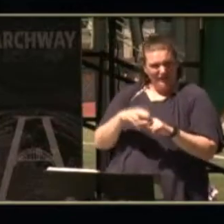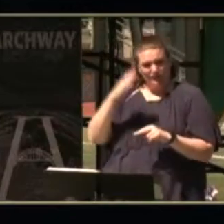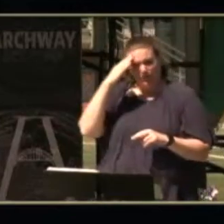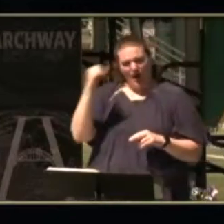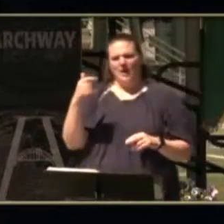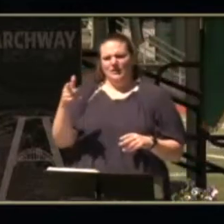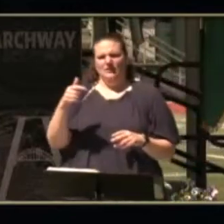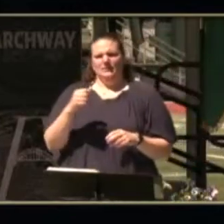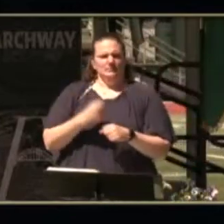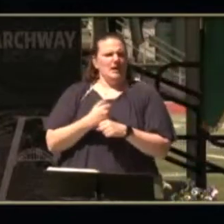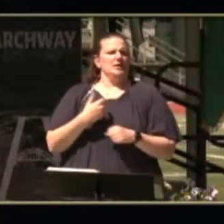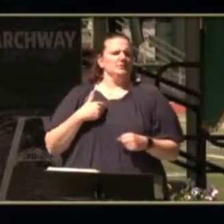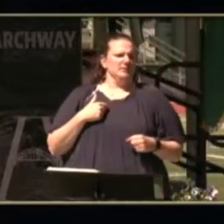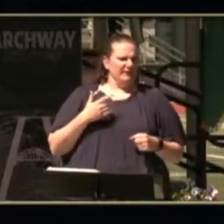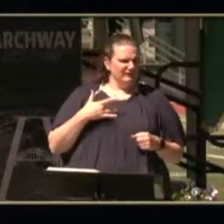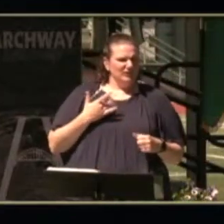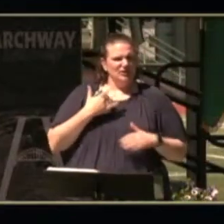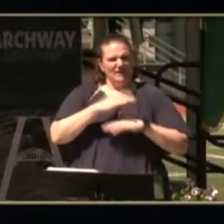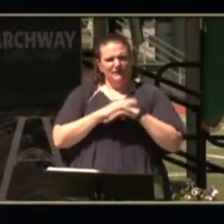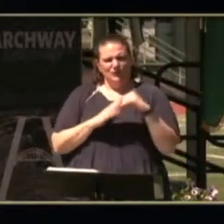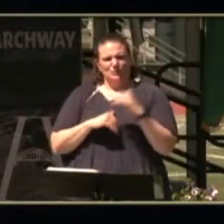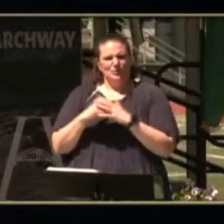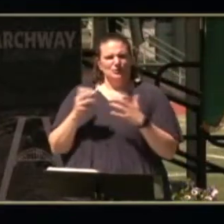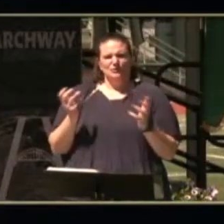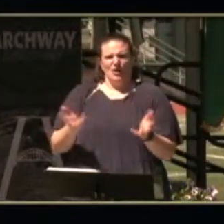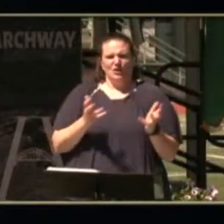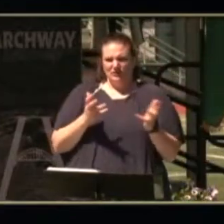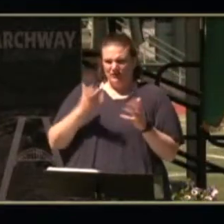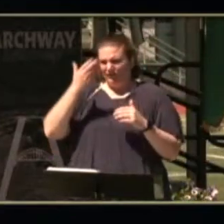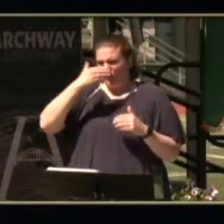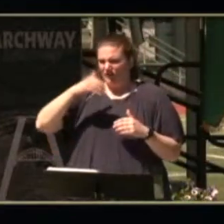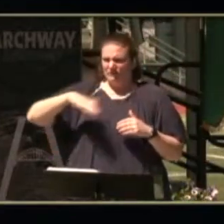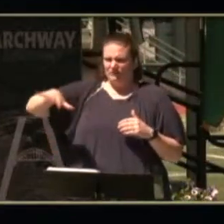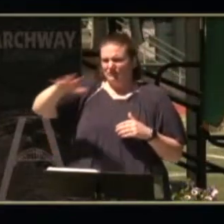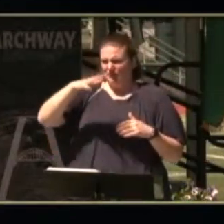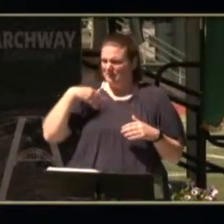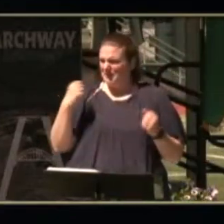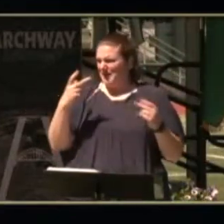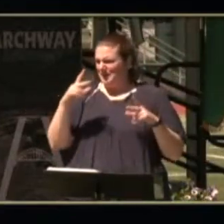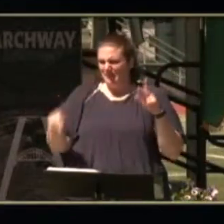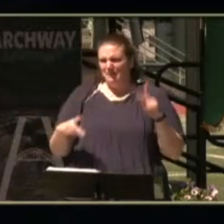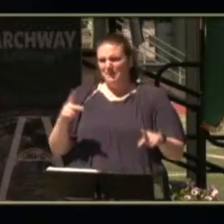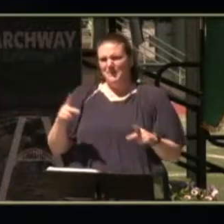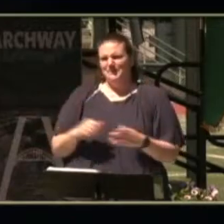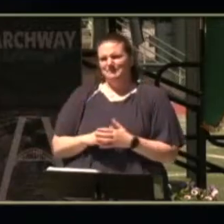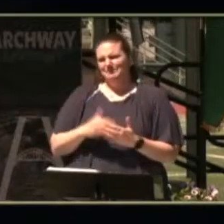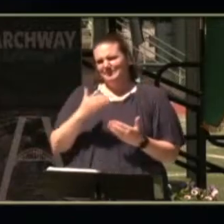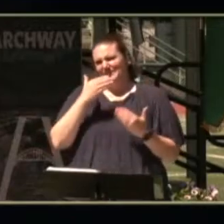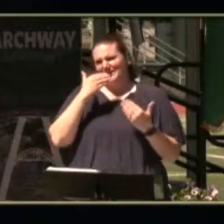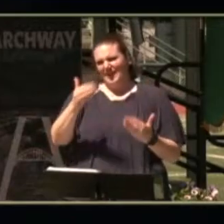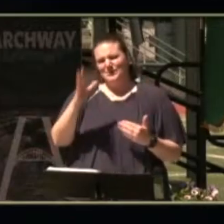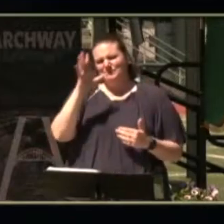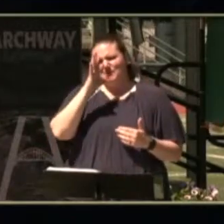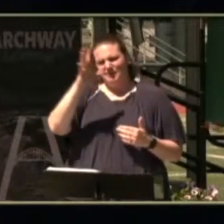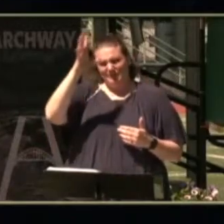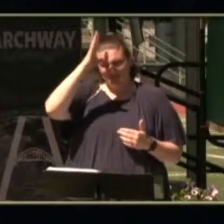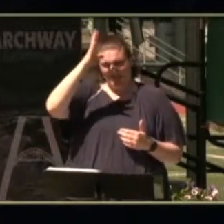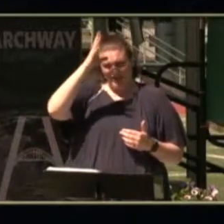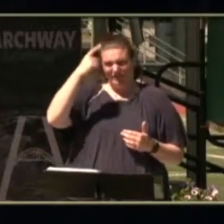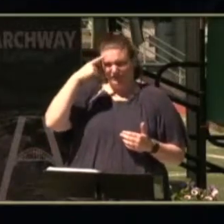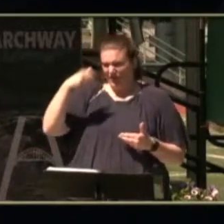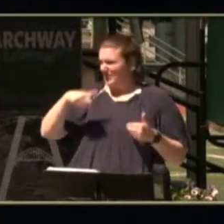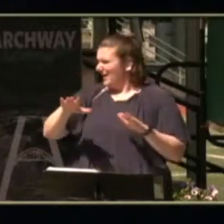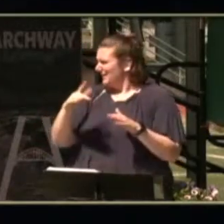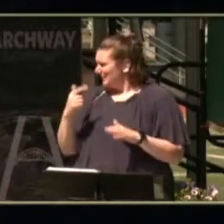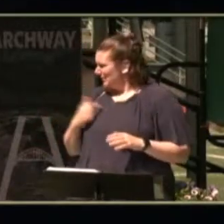it made me feel comfortable talking in front of my many people thank you mom and dad for